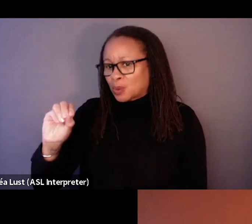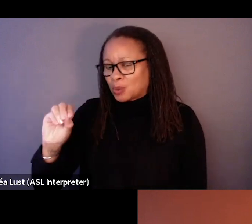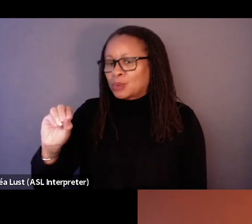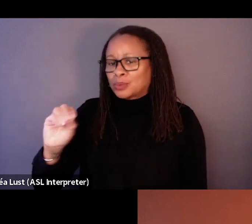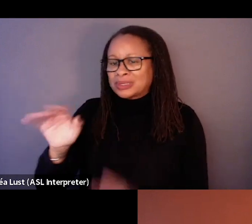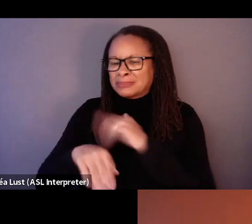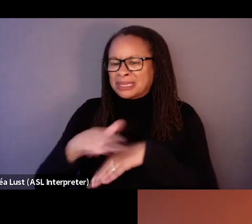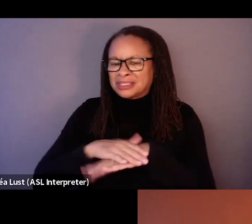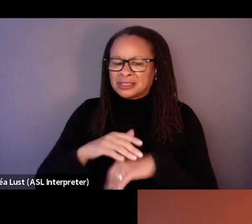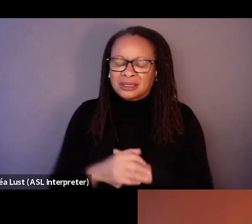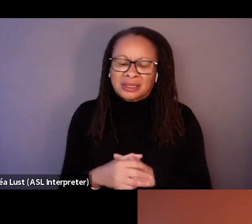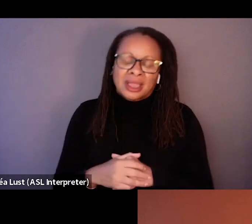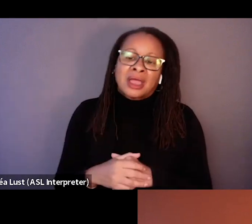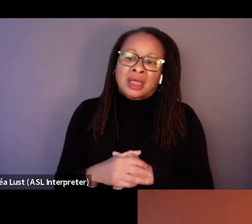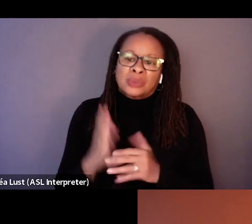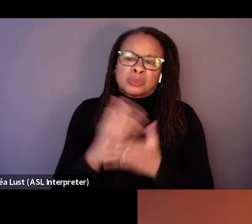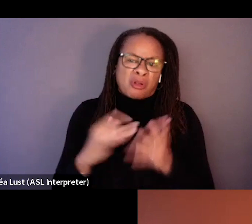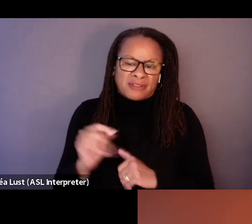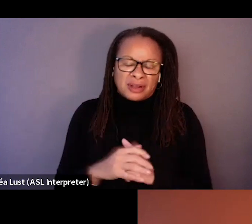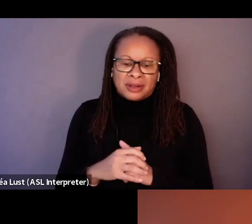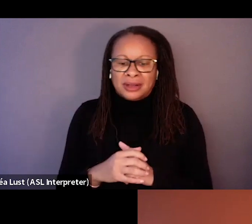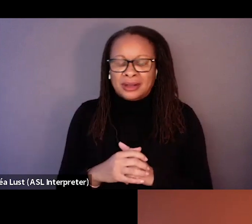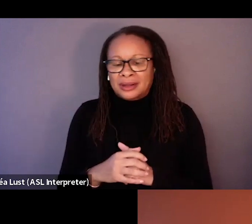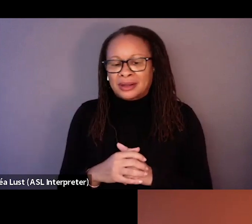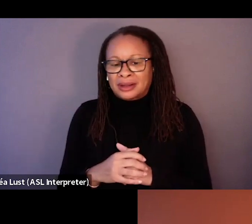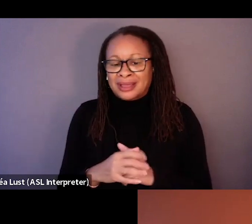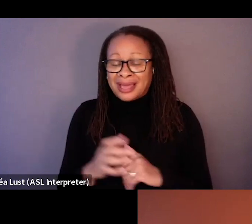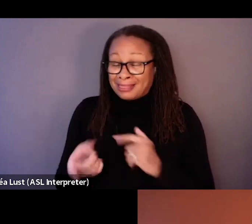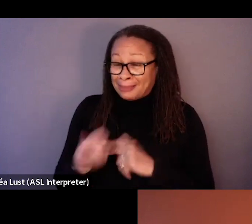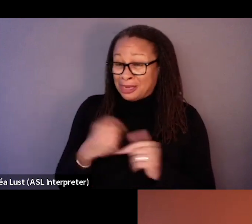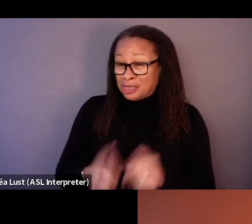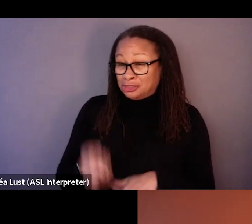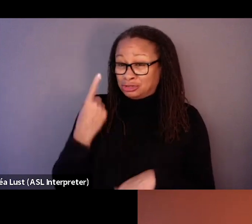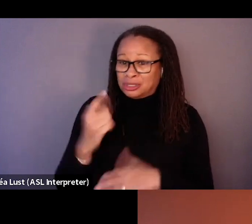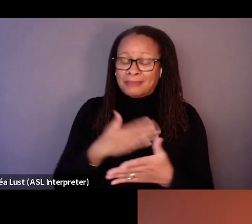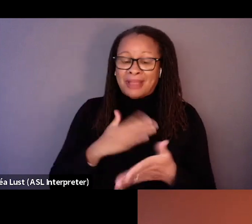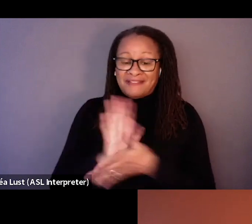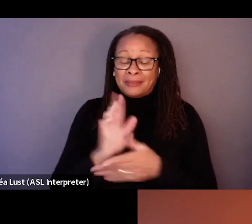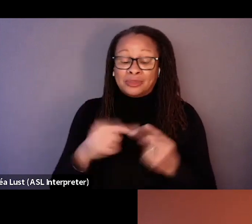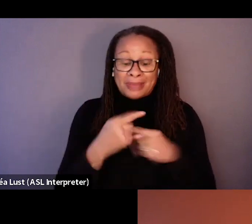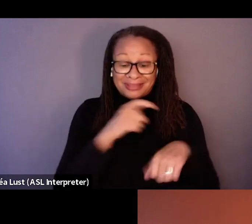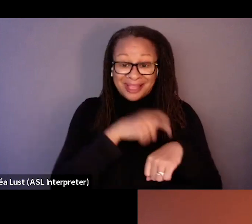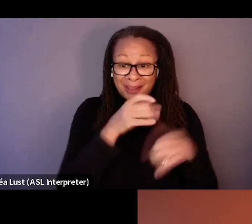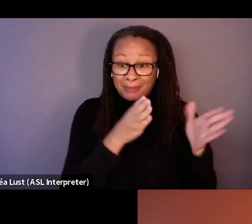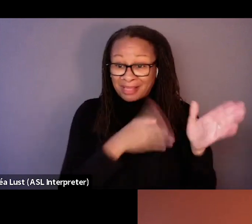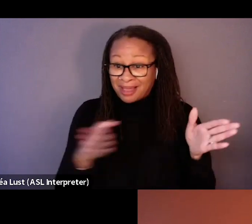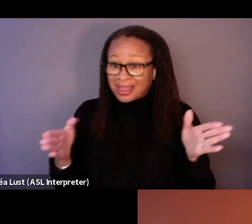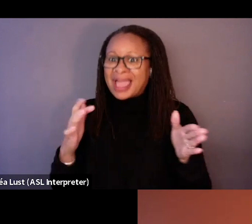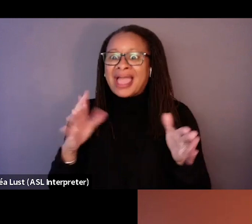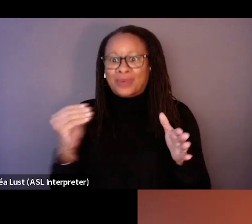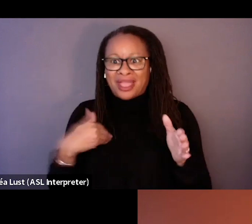but more of everything. The minute I, the minute I understood that my film is about time and there's like a chase